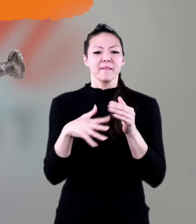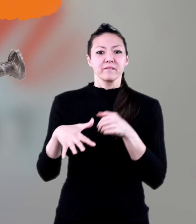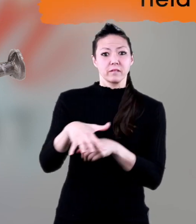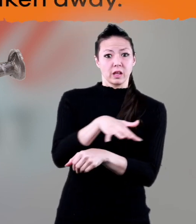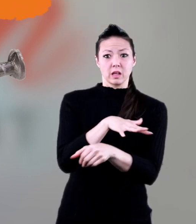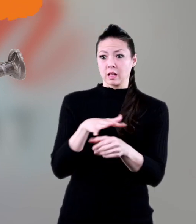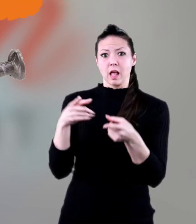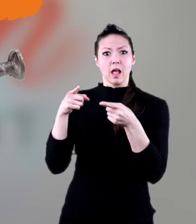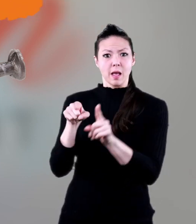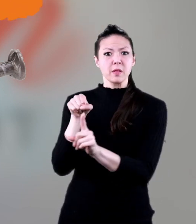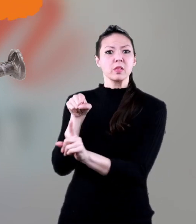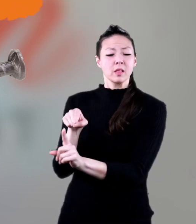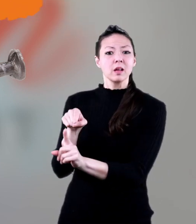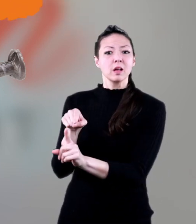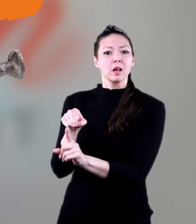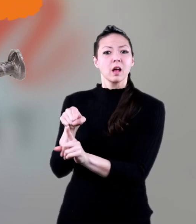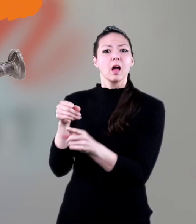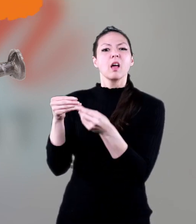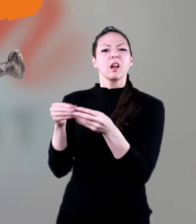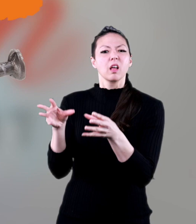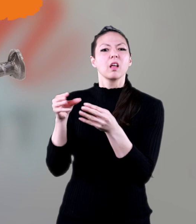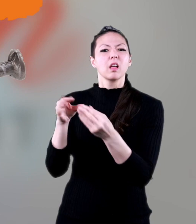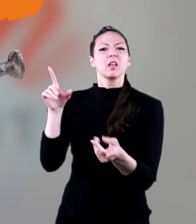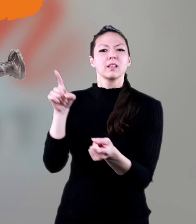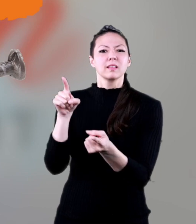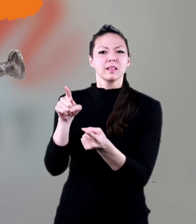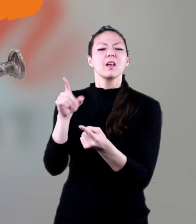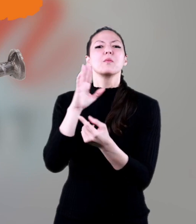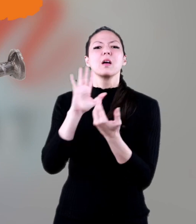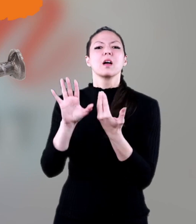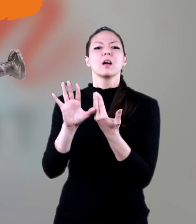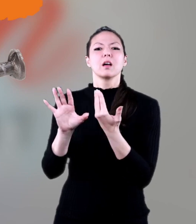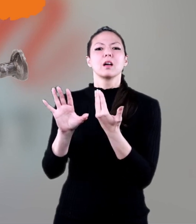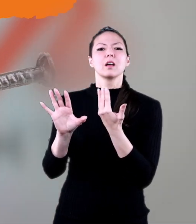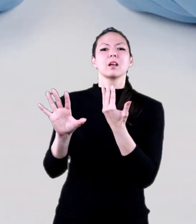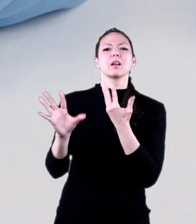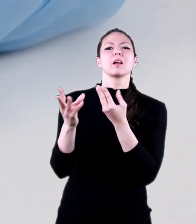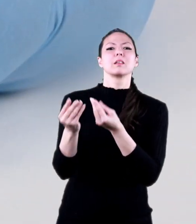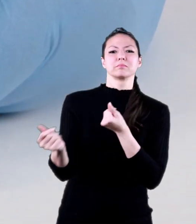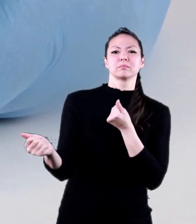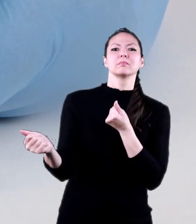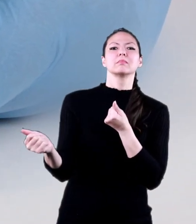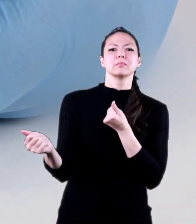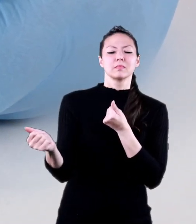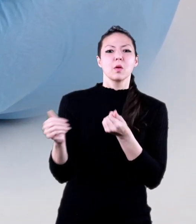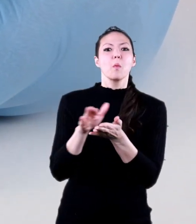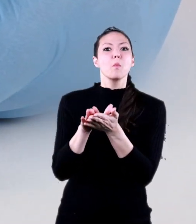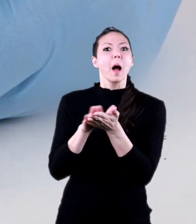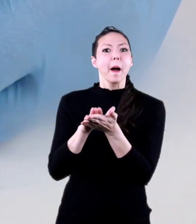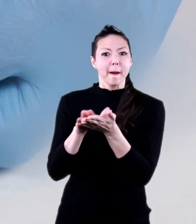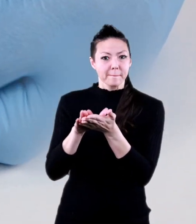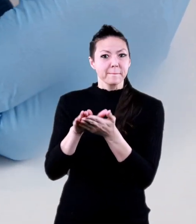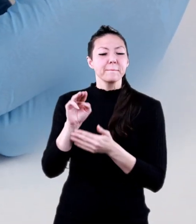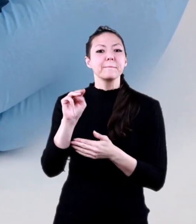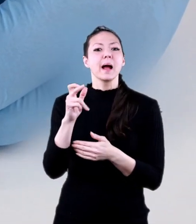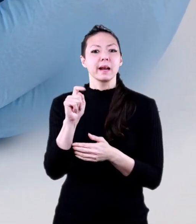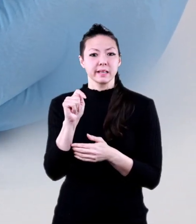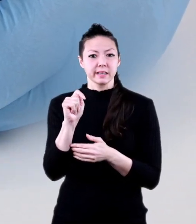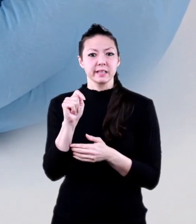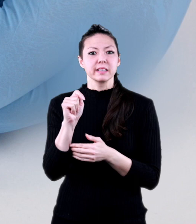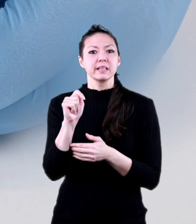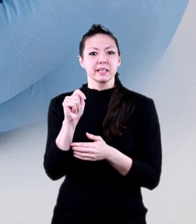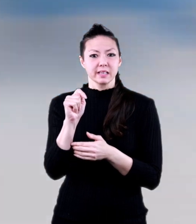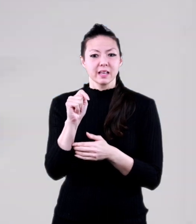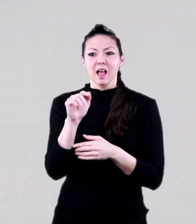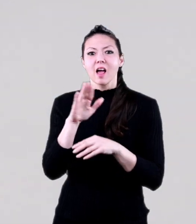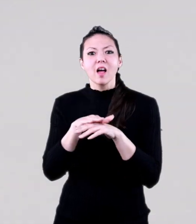is present, and lose their magnetism when the field is taken away. Like when you rub a magnet against another piece